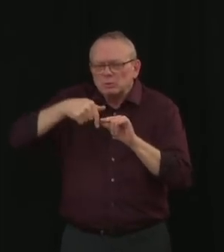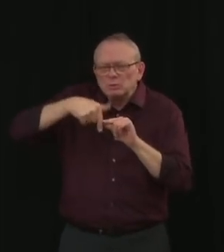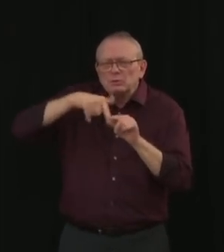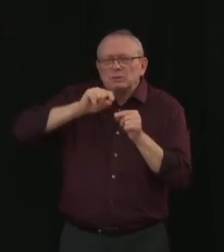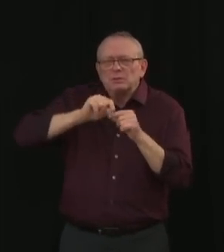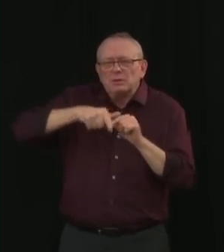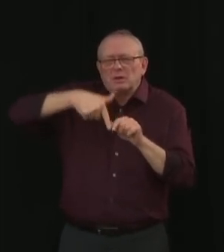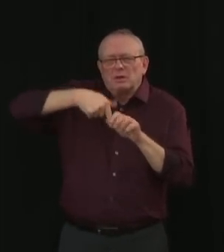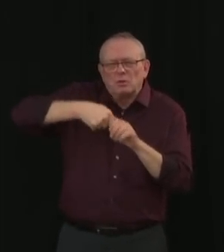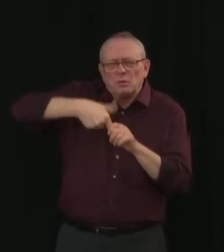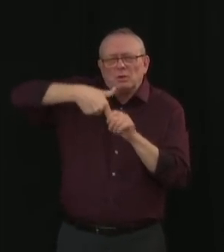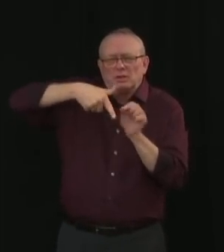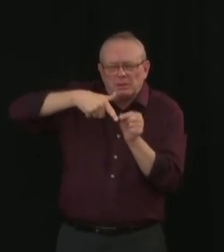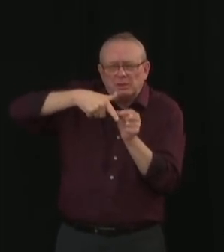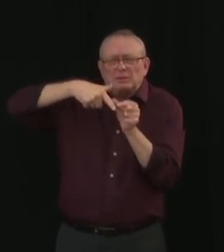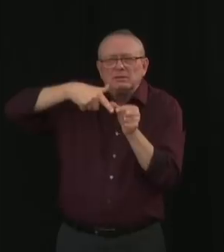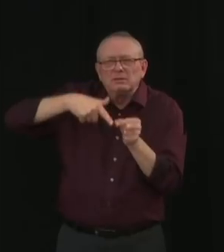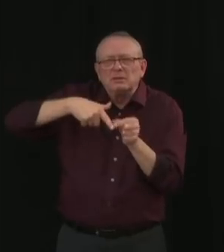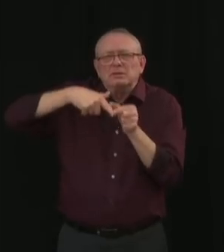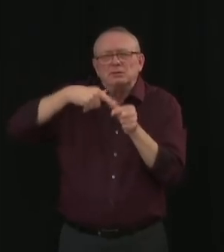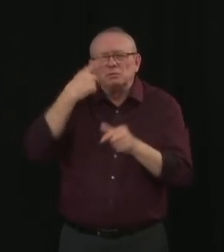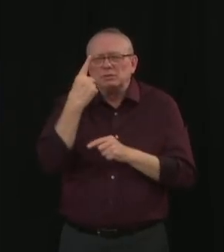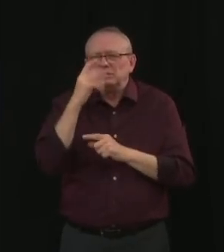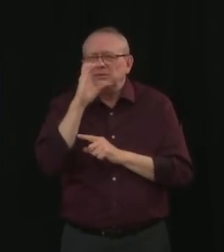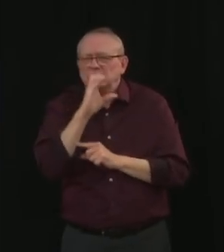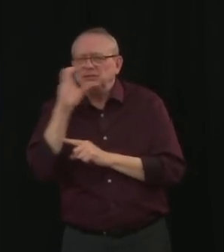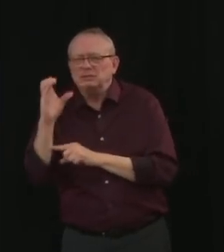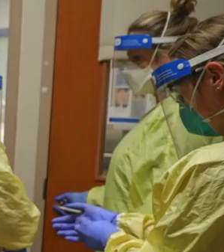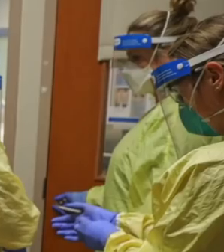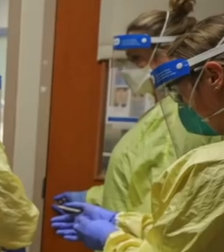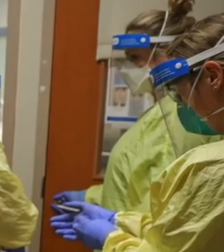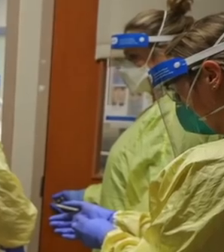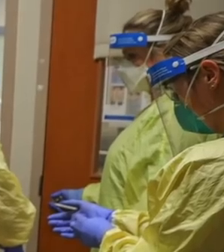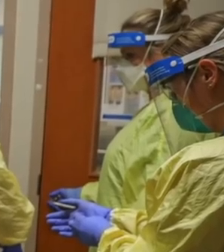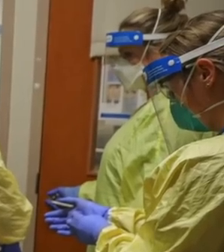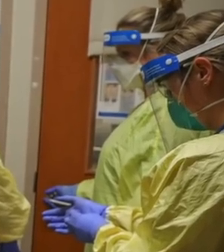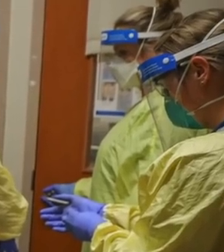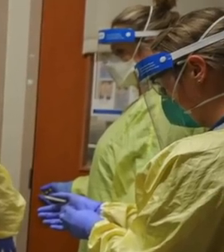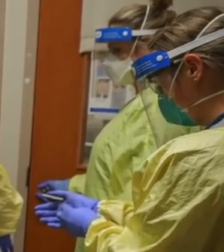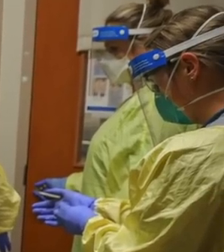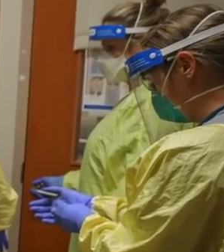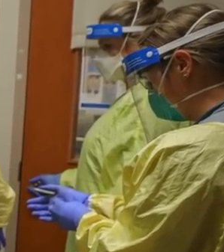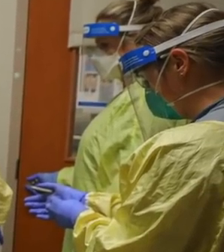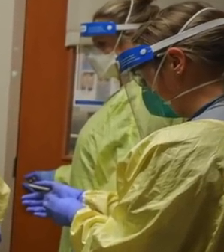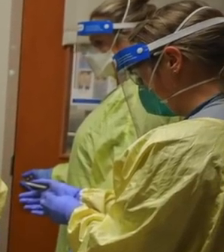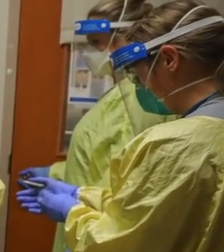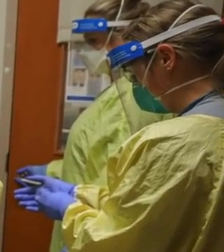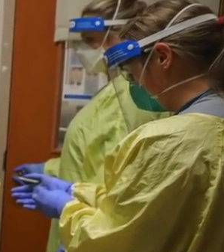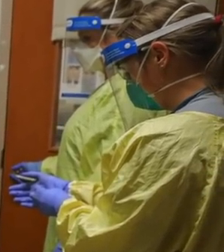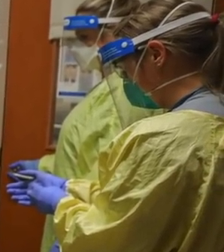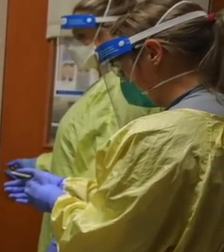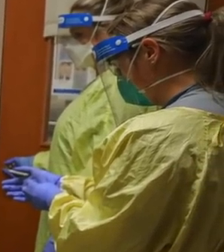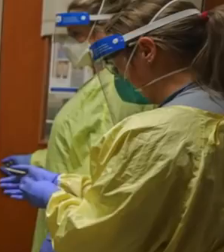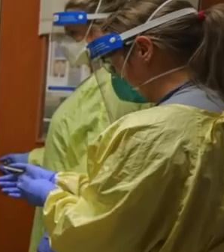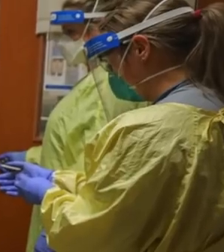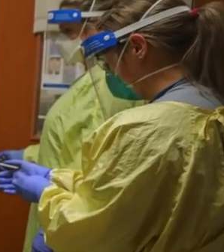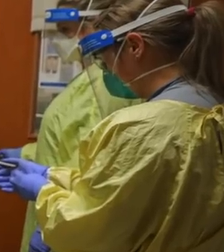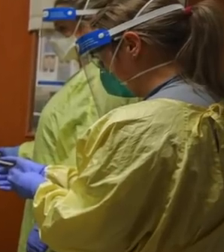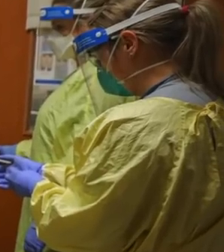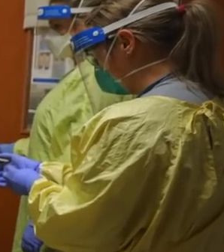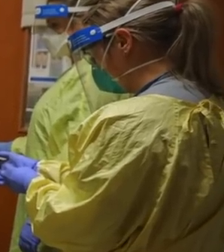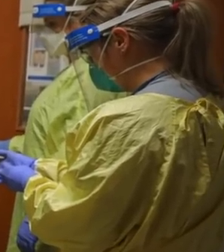guaranteed, which is something that needs to be considered carefully. Right now, by getting 63,000 less this